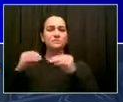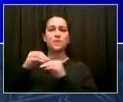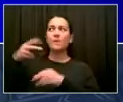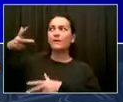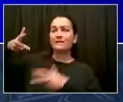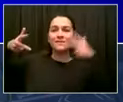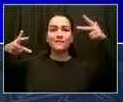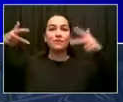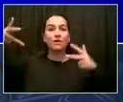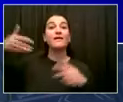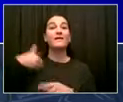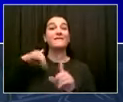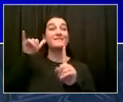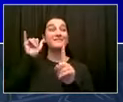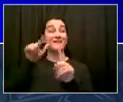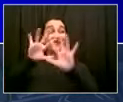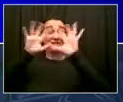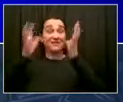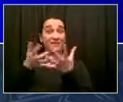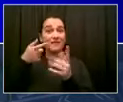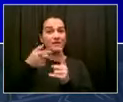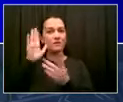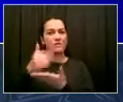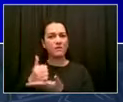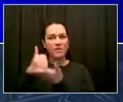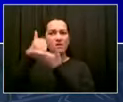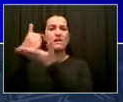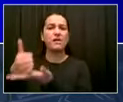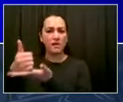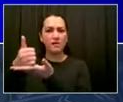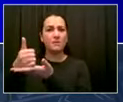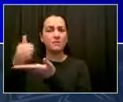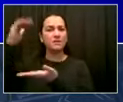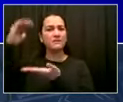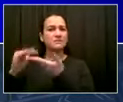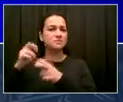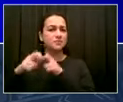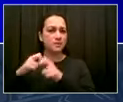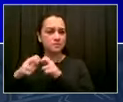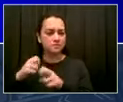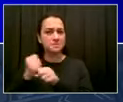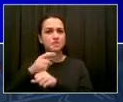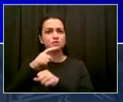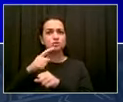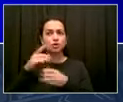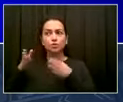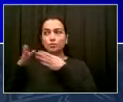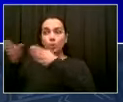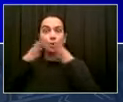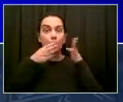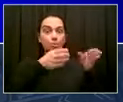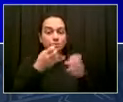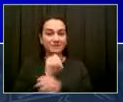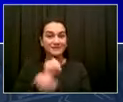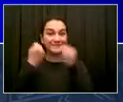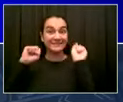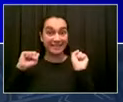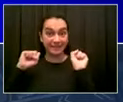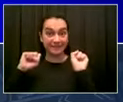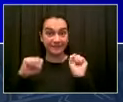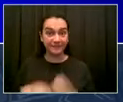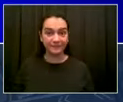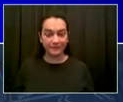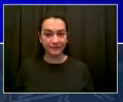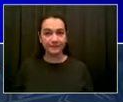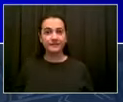got to do things differently. So in this bill, the Traffic Crash Victim Bill of Rights, in this bill, Sammy's Law,